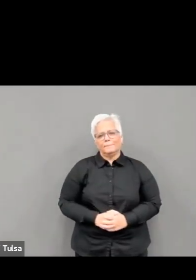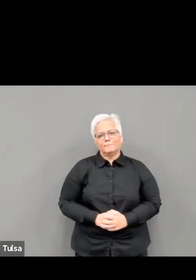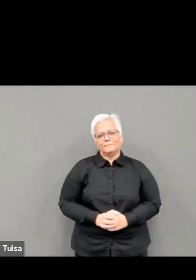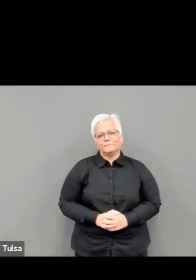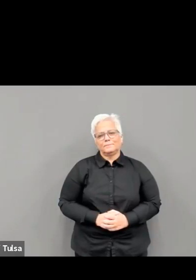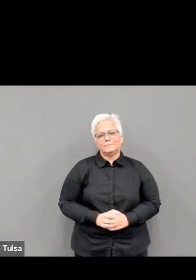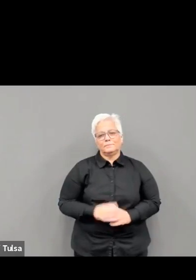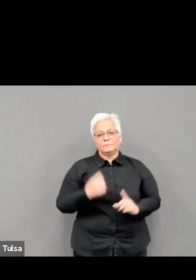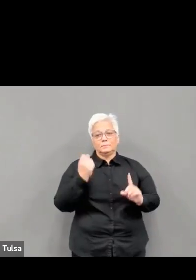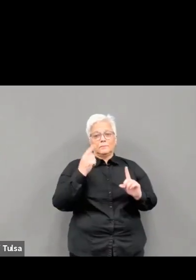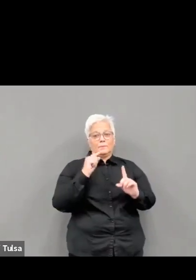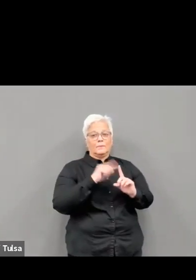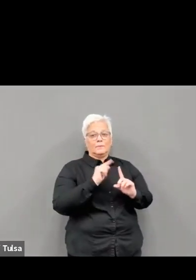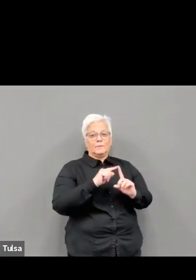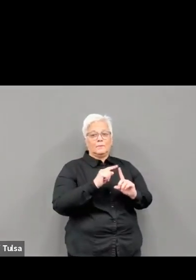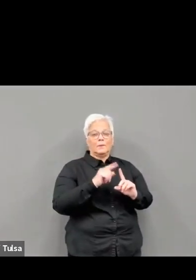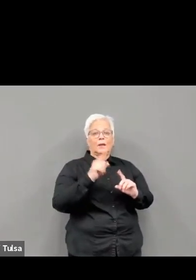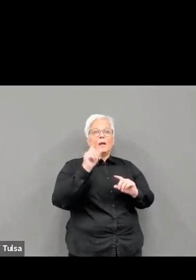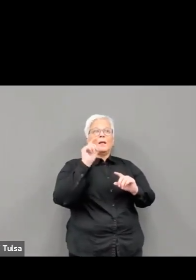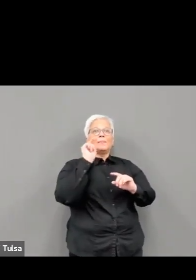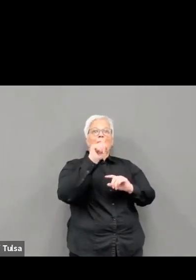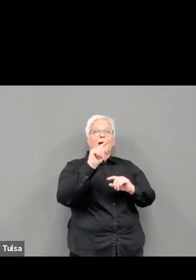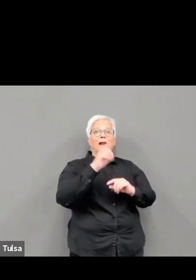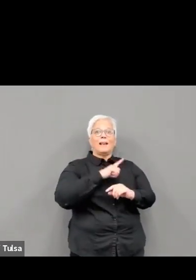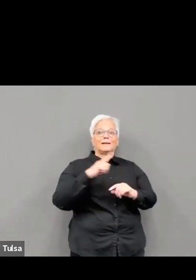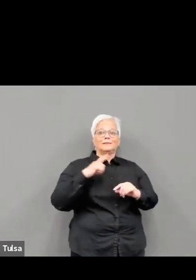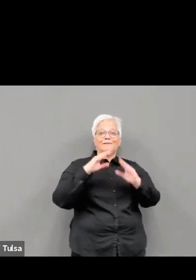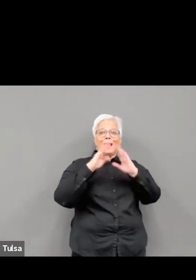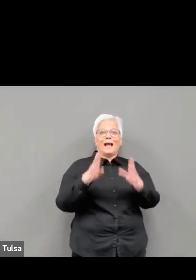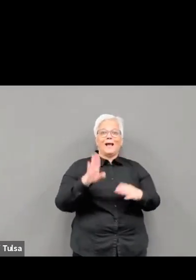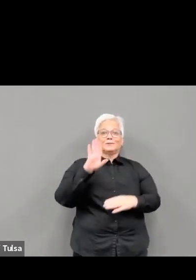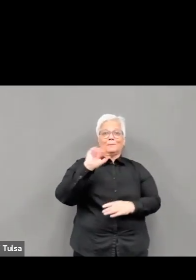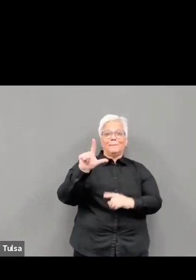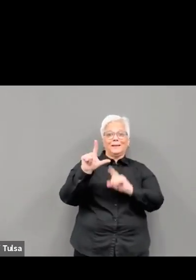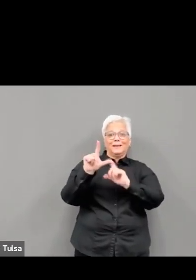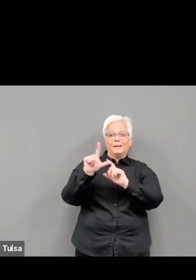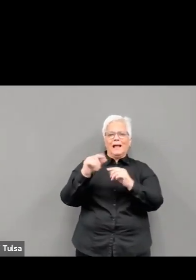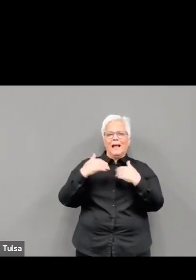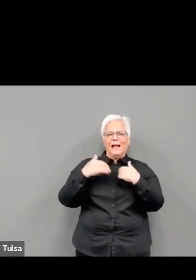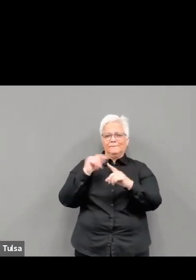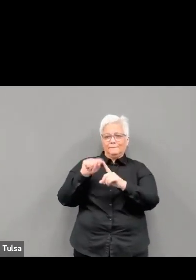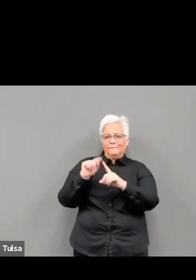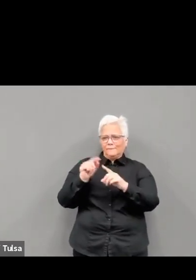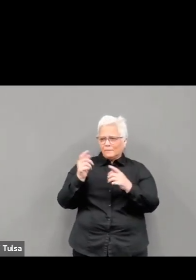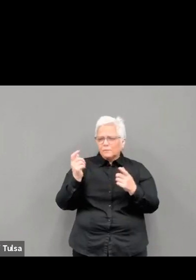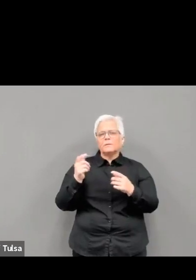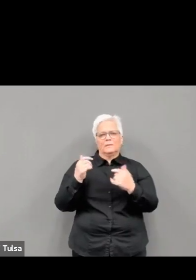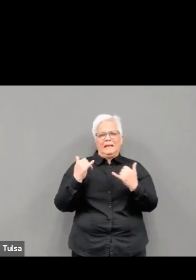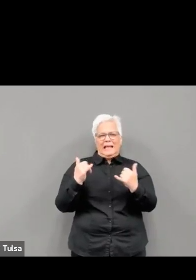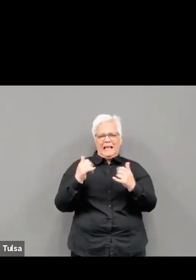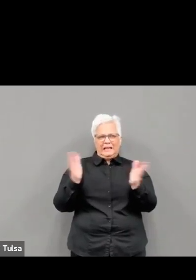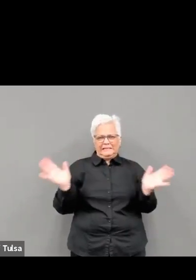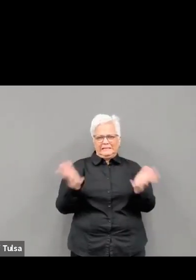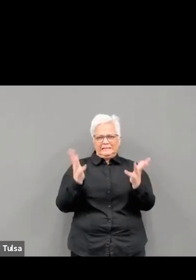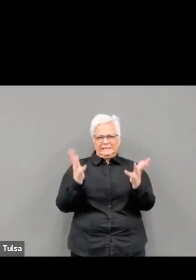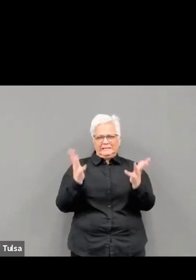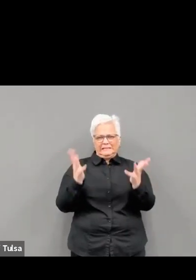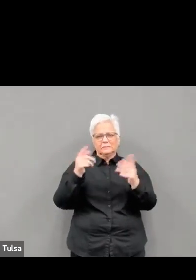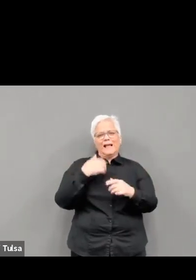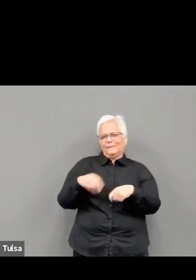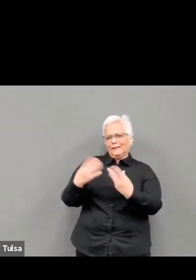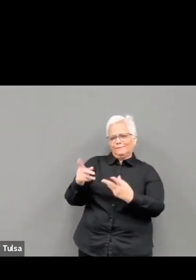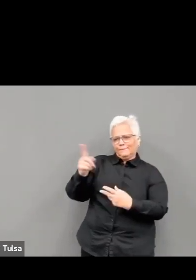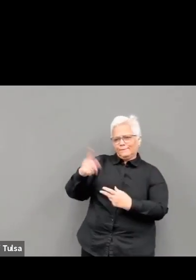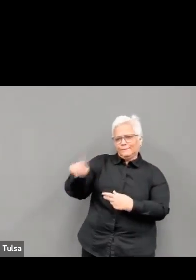designed to give the state more control over our local health departments across the state. I am personally opposed to this